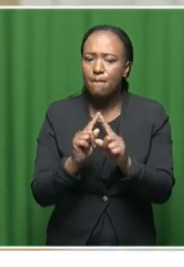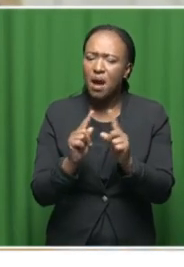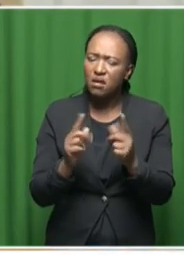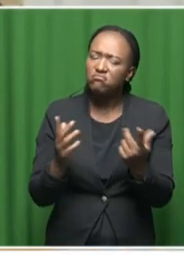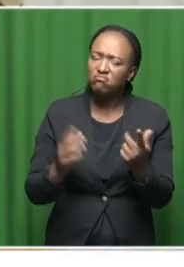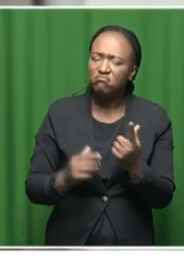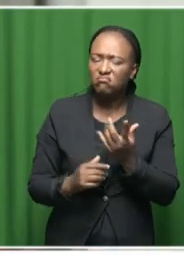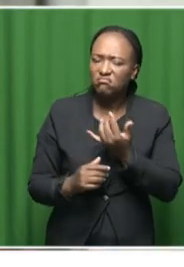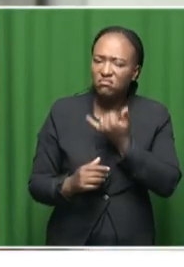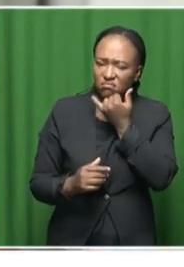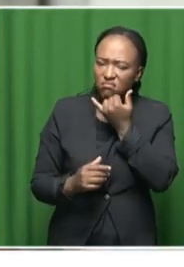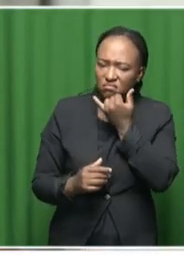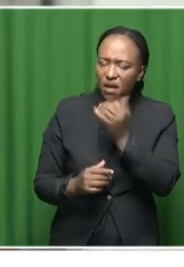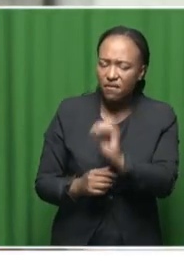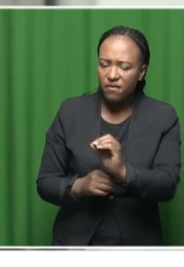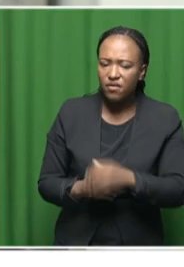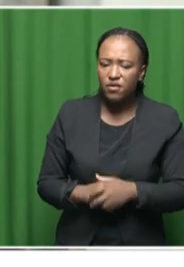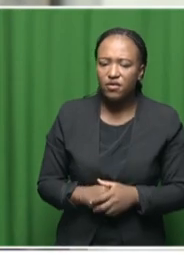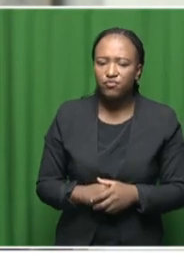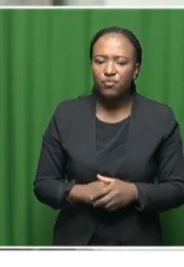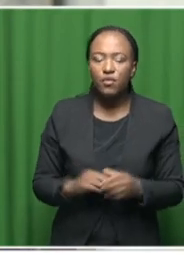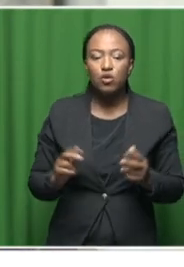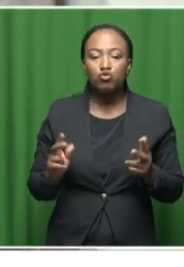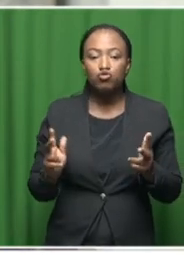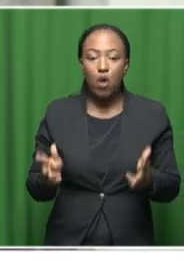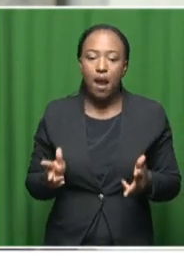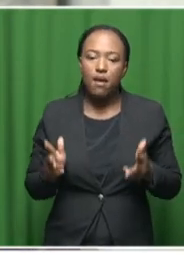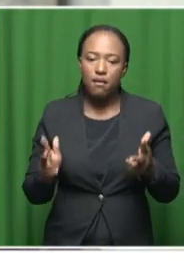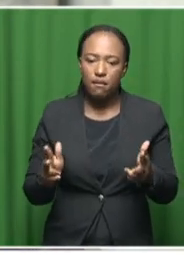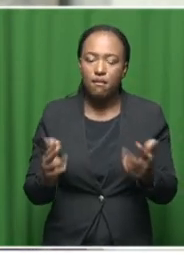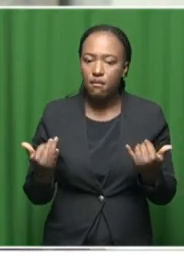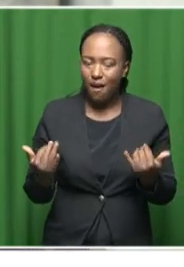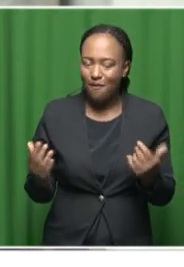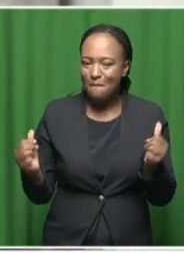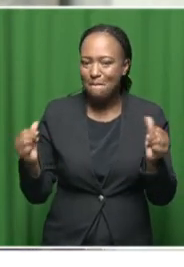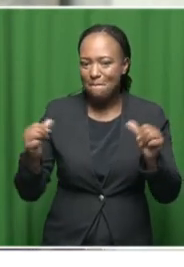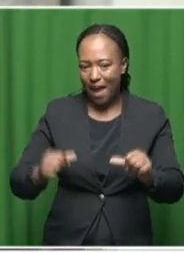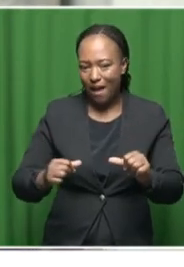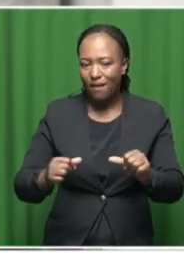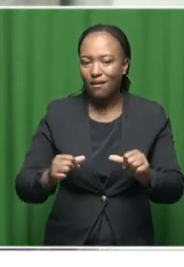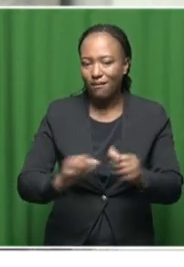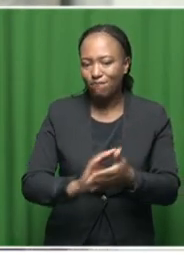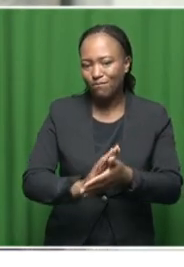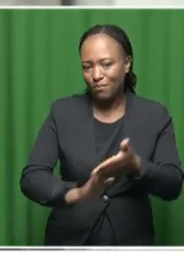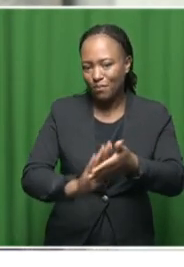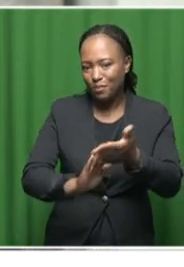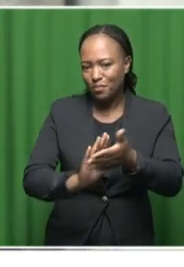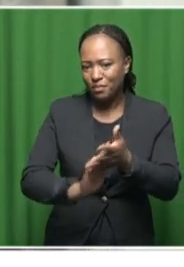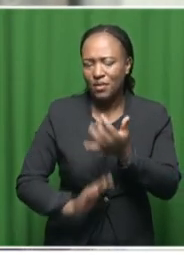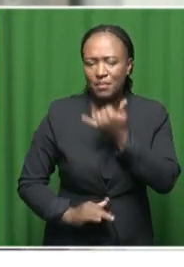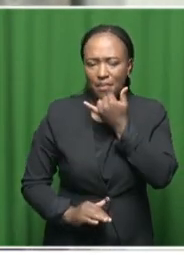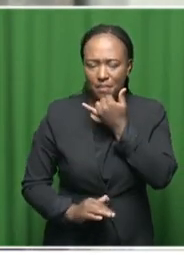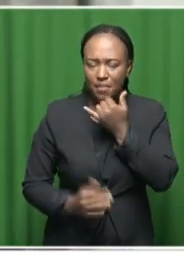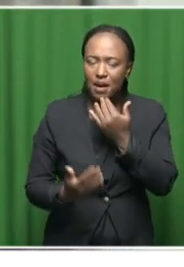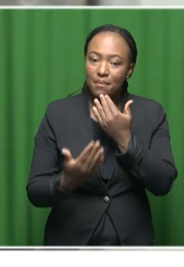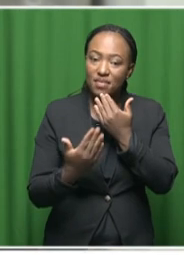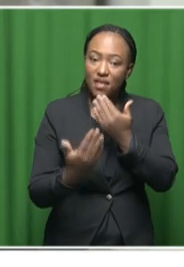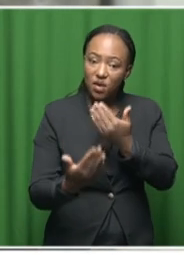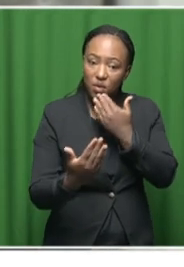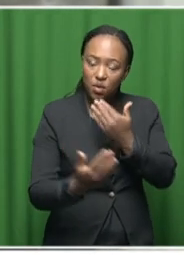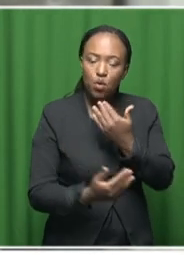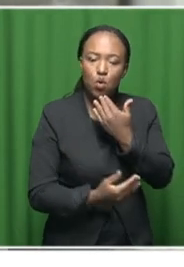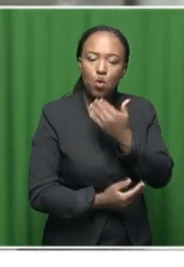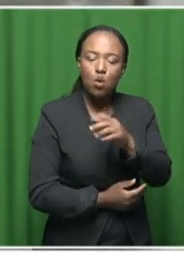that the trains are back. The train is operational and I'm very glad for that. And I thank you for Praza